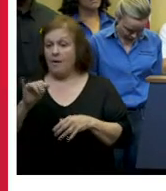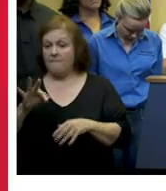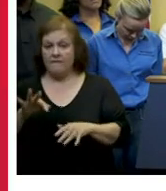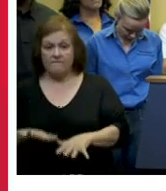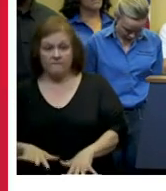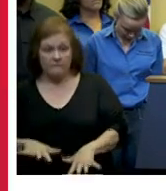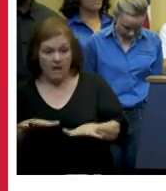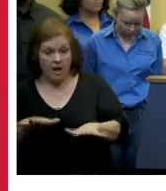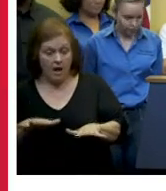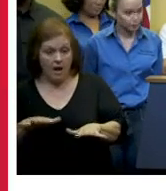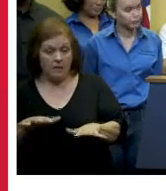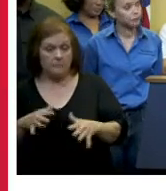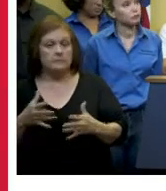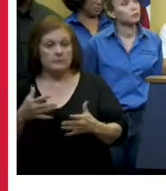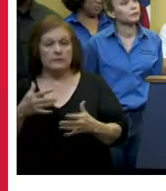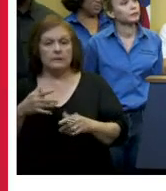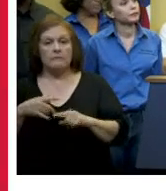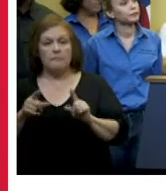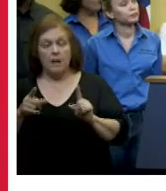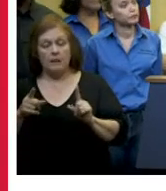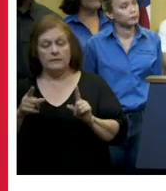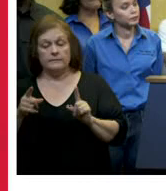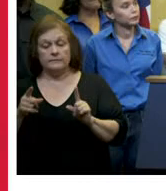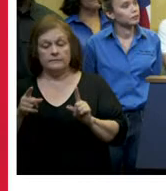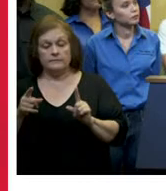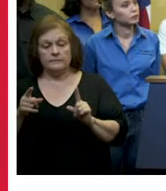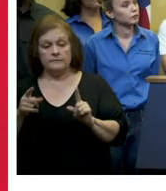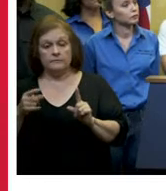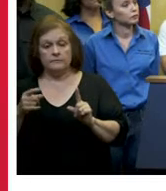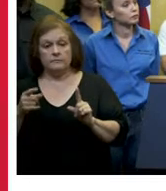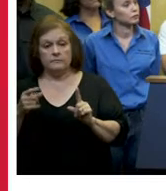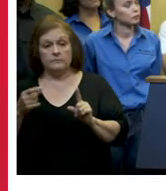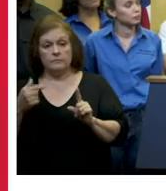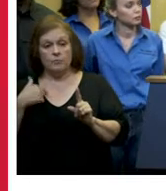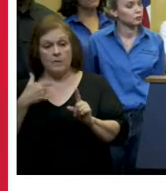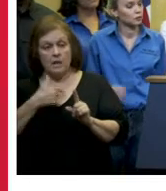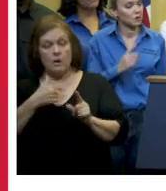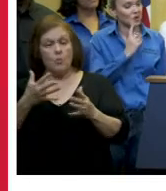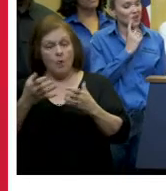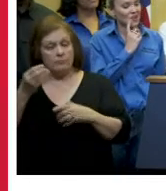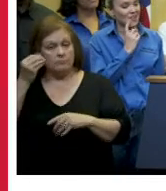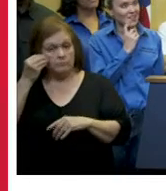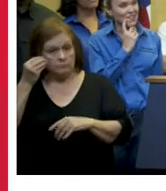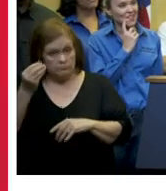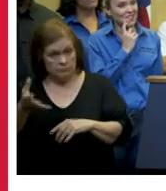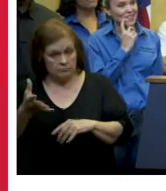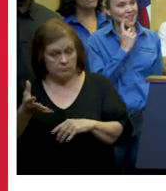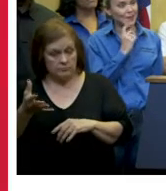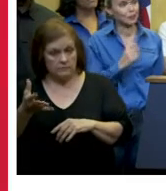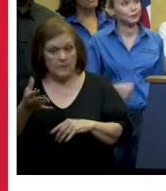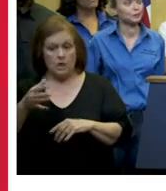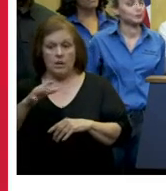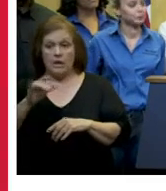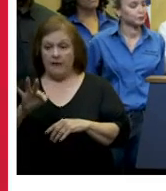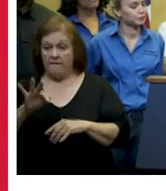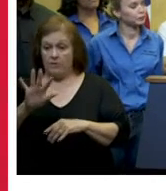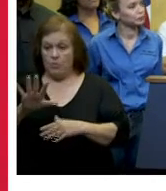but we are asking citizens citizens who may have been collected today